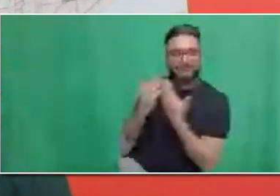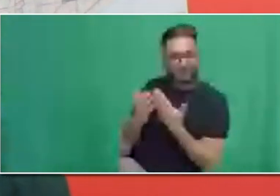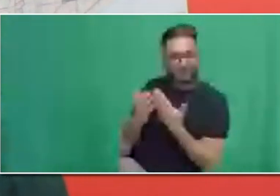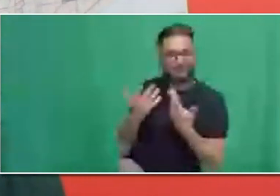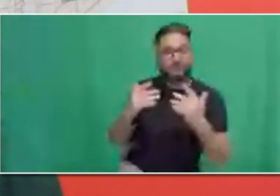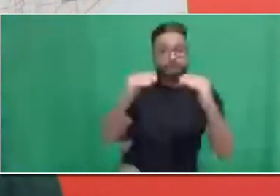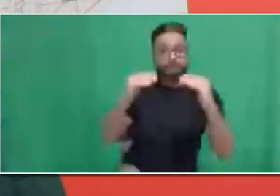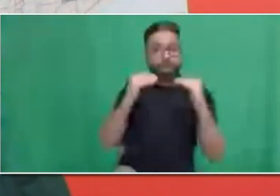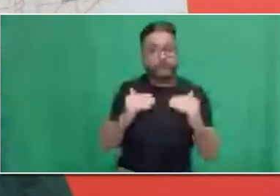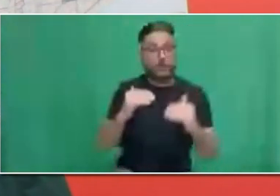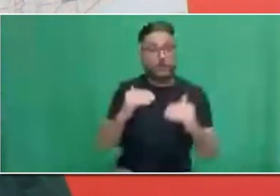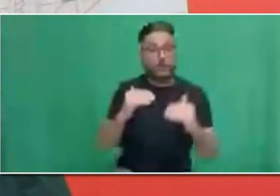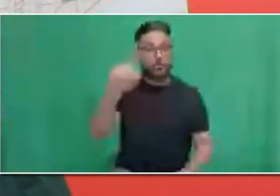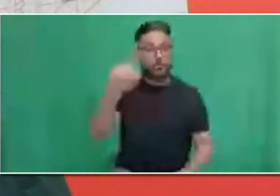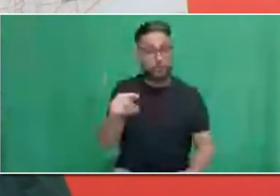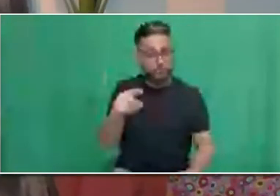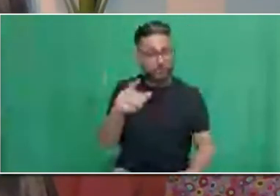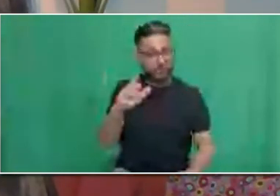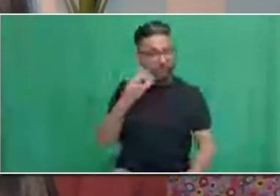Marika.